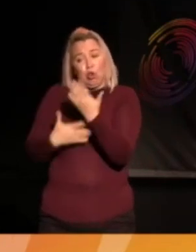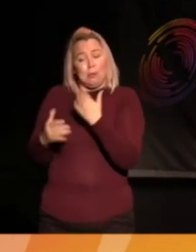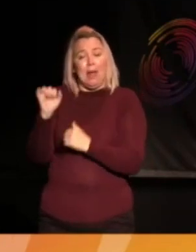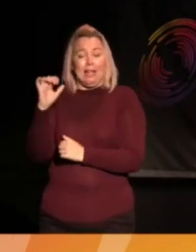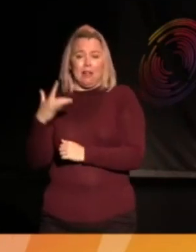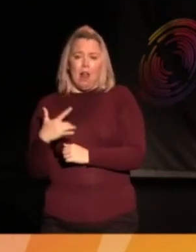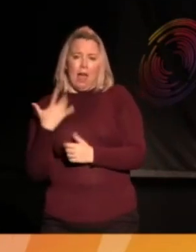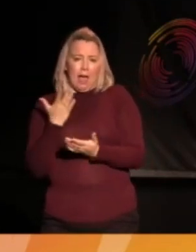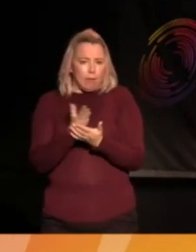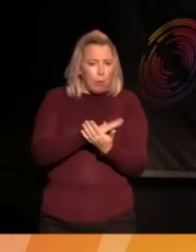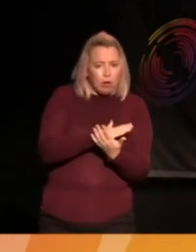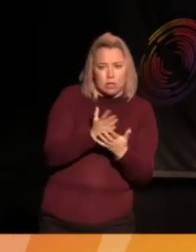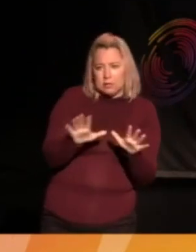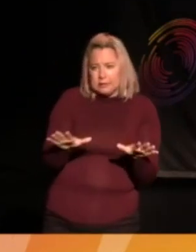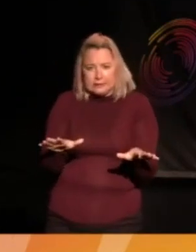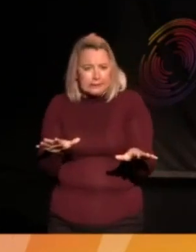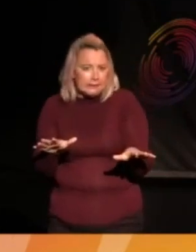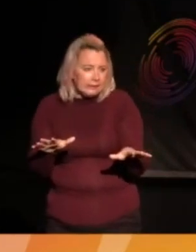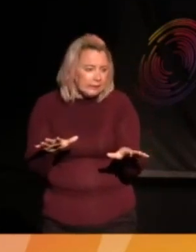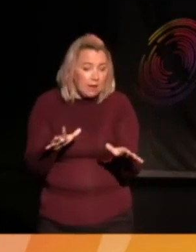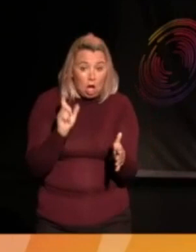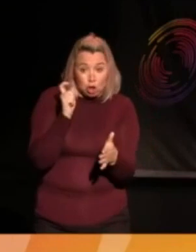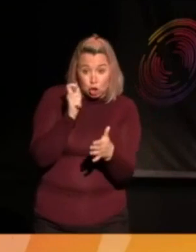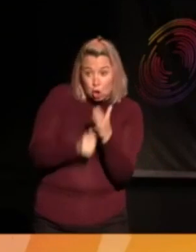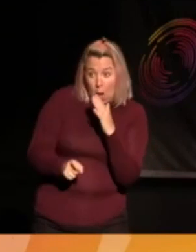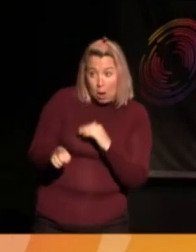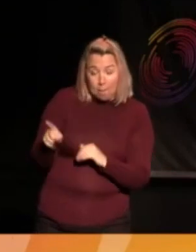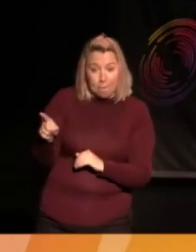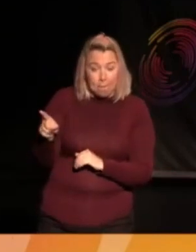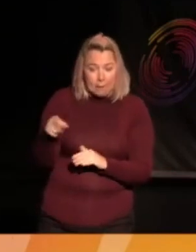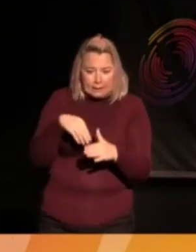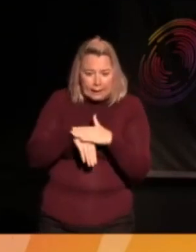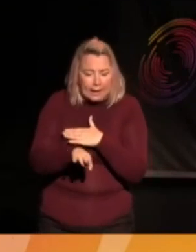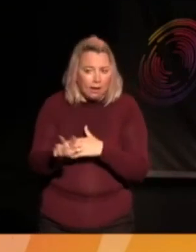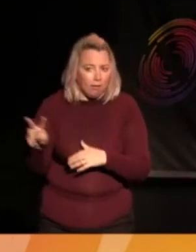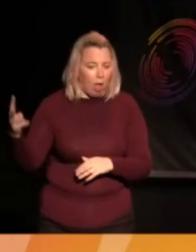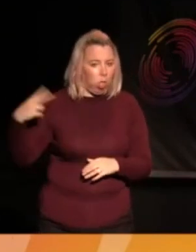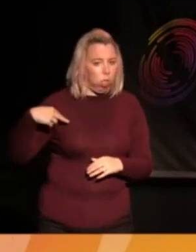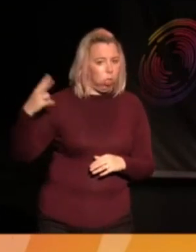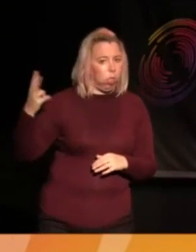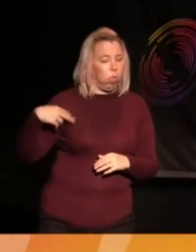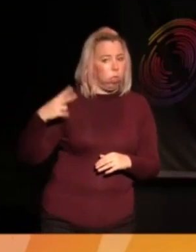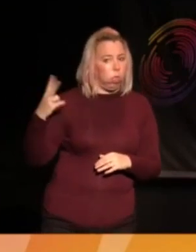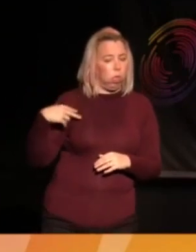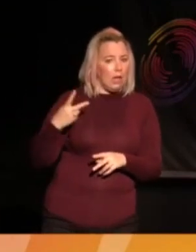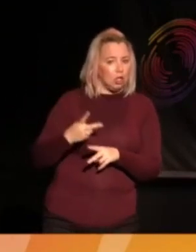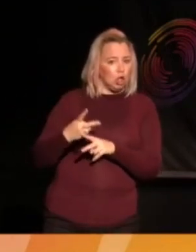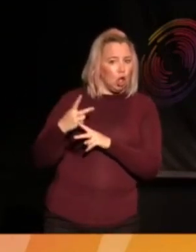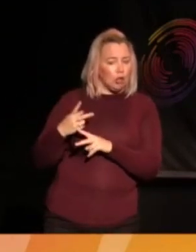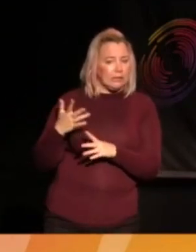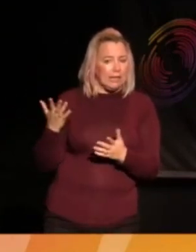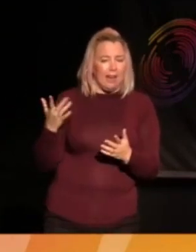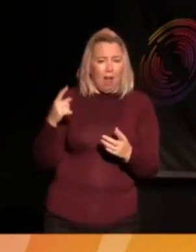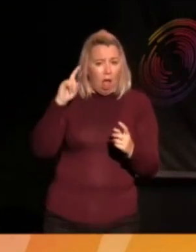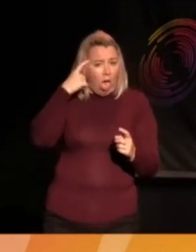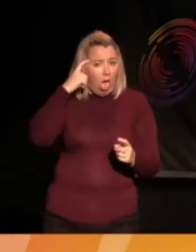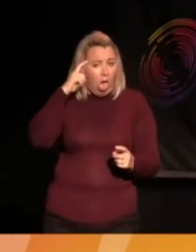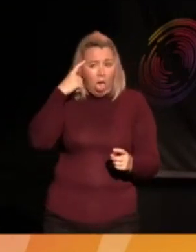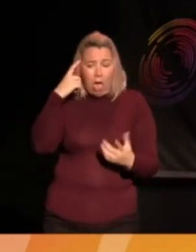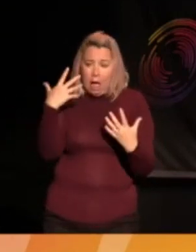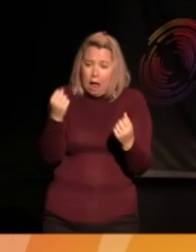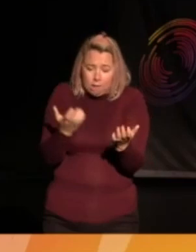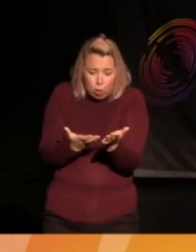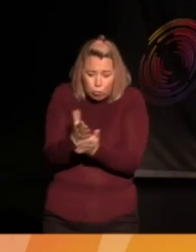if you like, you know, because he goes in a shop and he's constantly, the security guard is looking at him but not, do you know what I mean? If you freed people from that